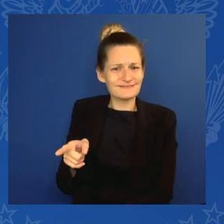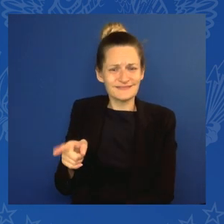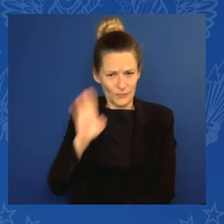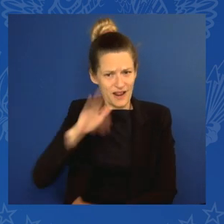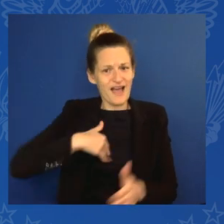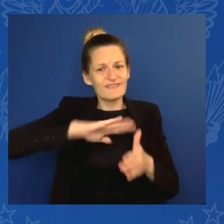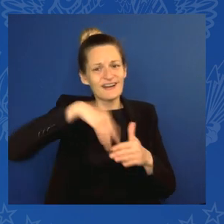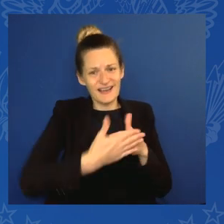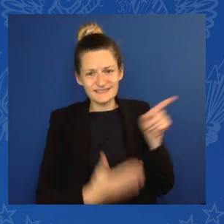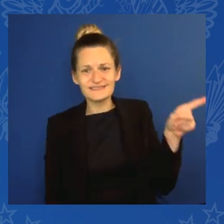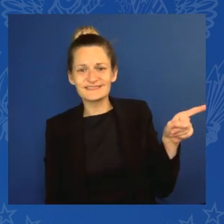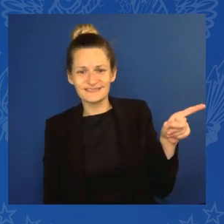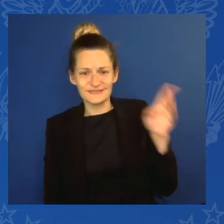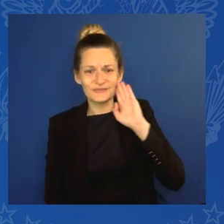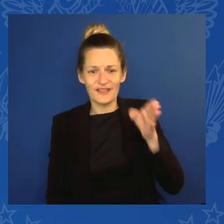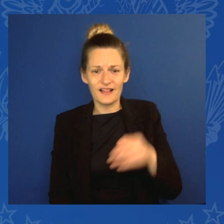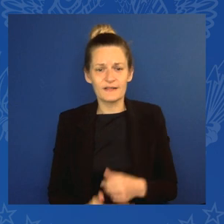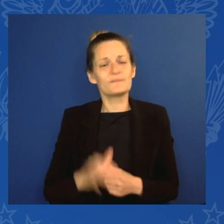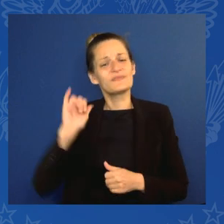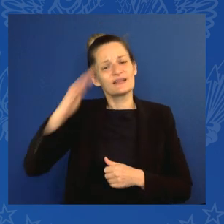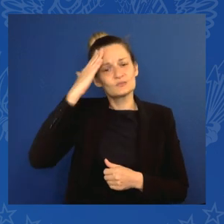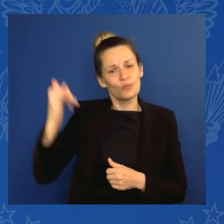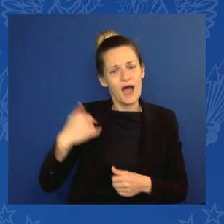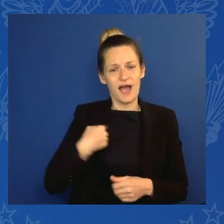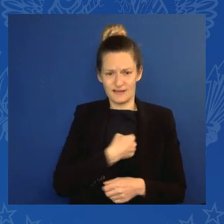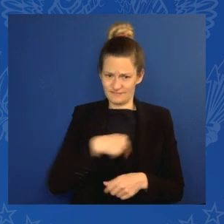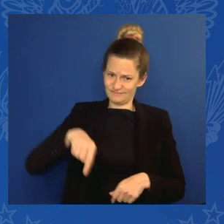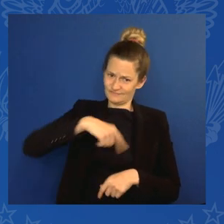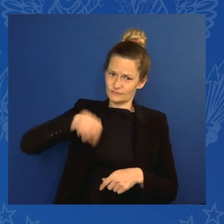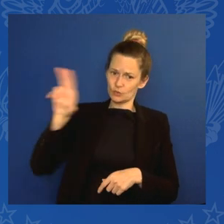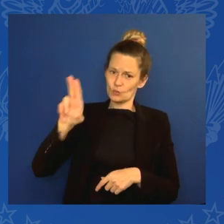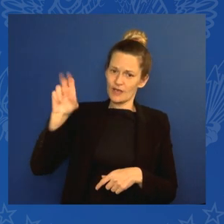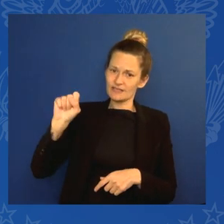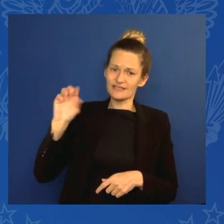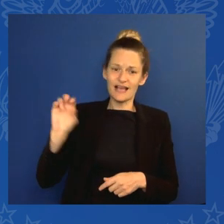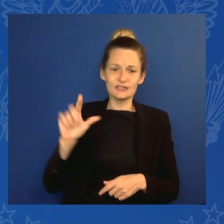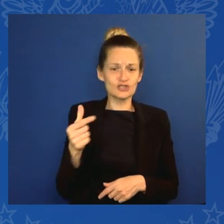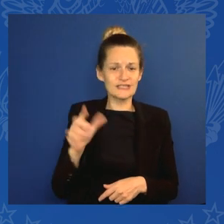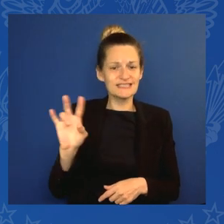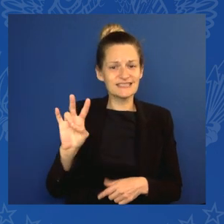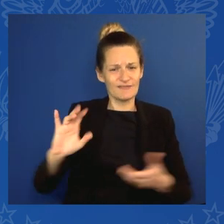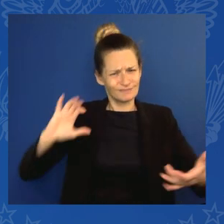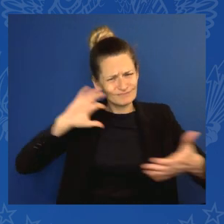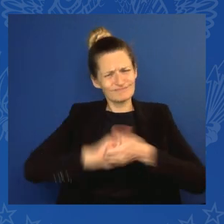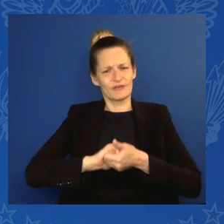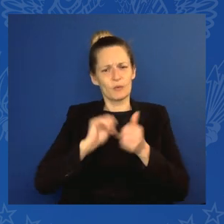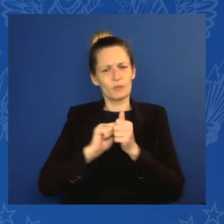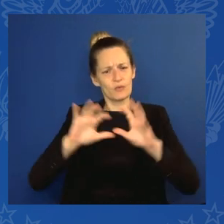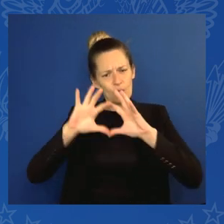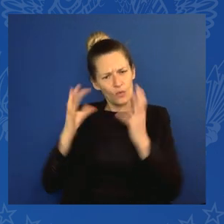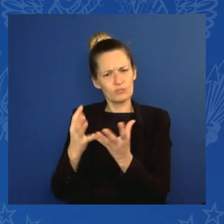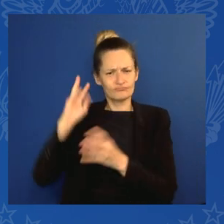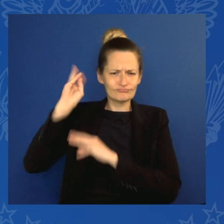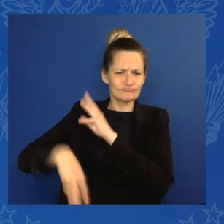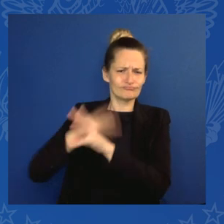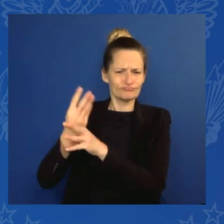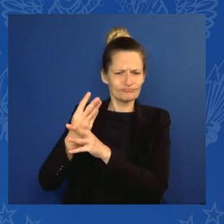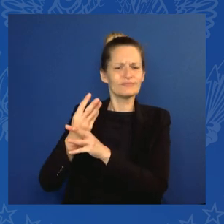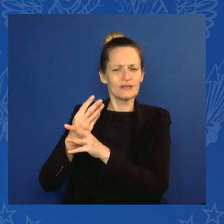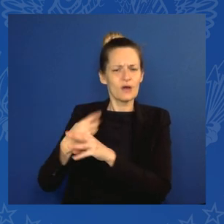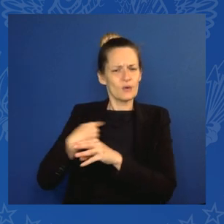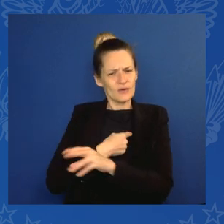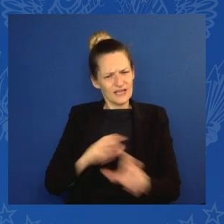together with the G7 partners and the World Bank, are investing in a new industrial-scale vaccine manufacturing facility in Senegal.